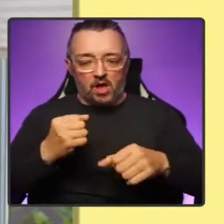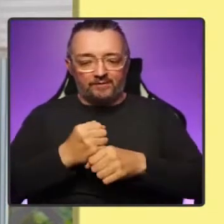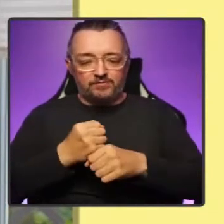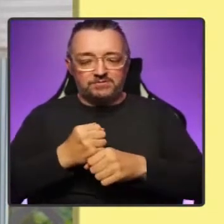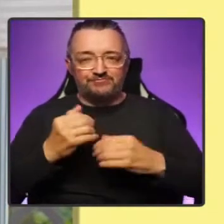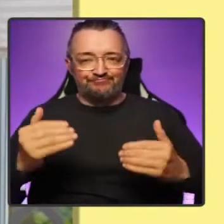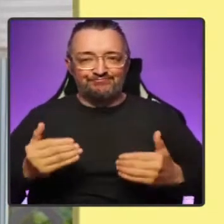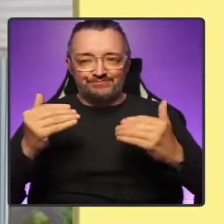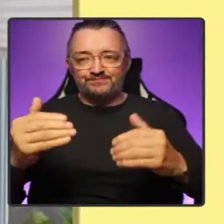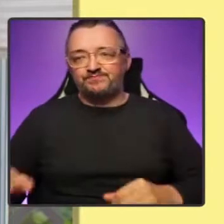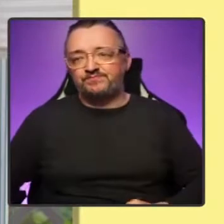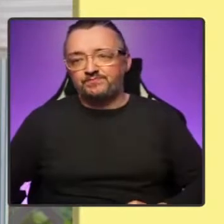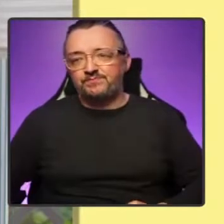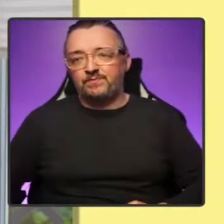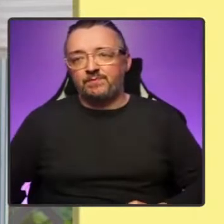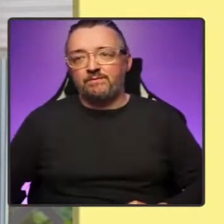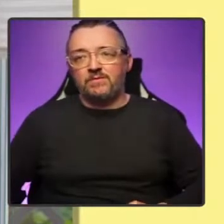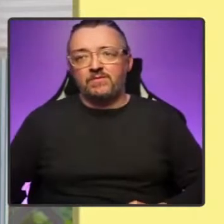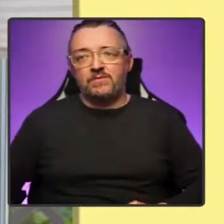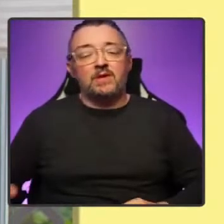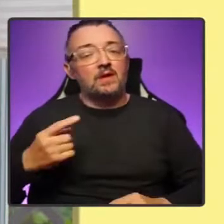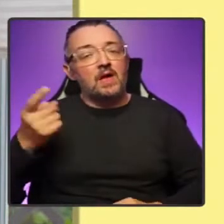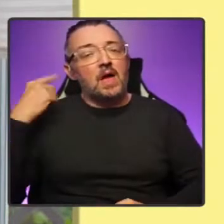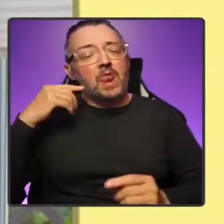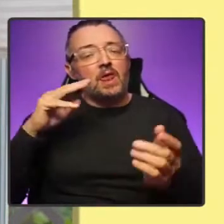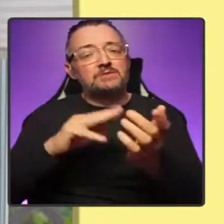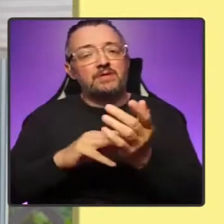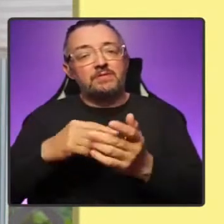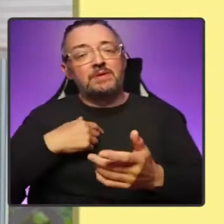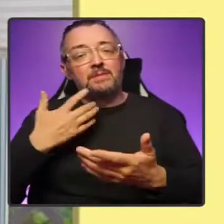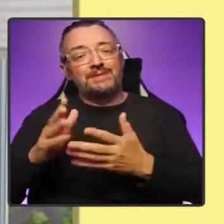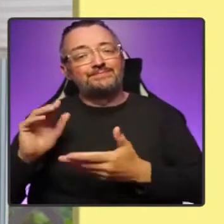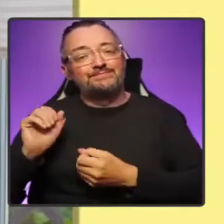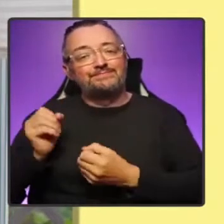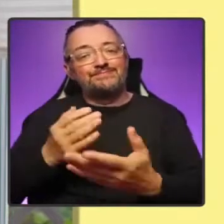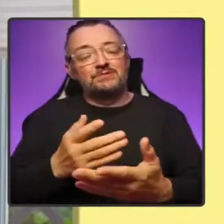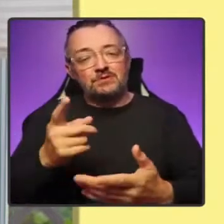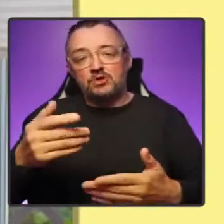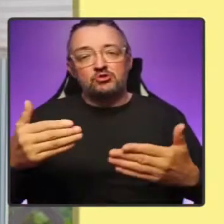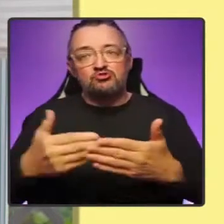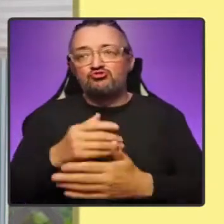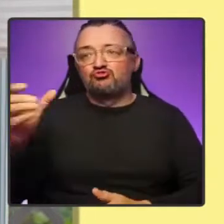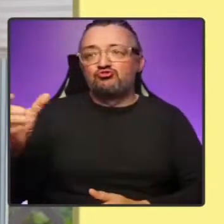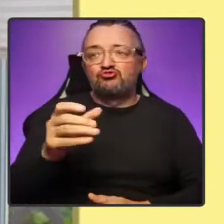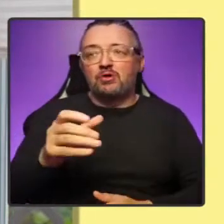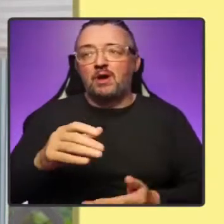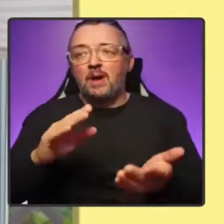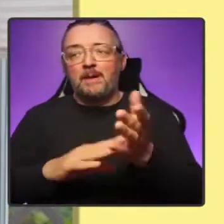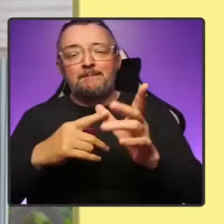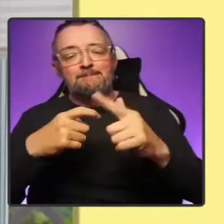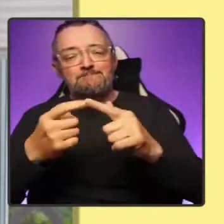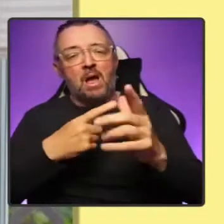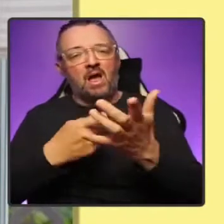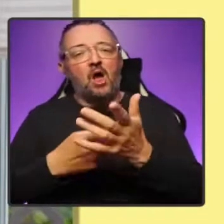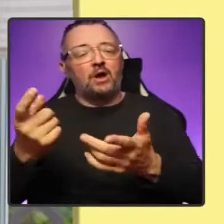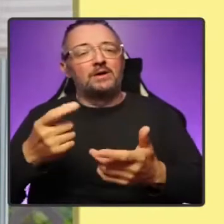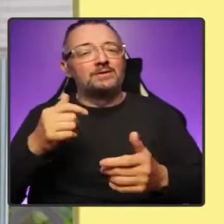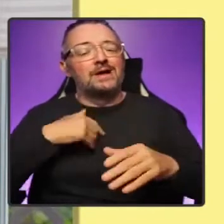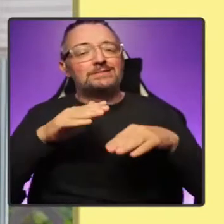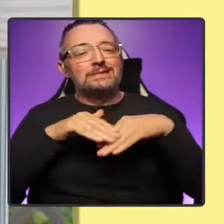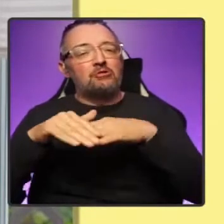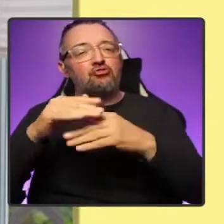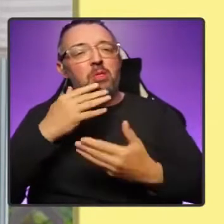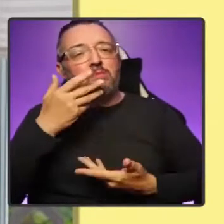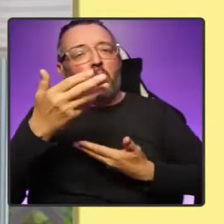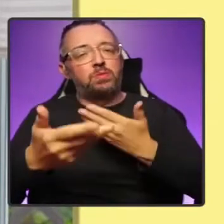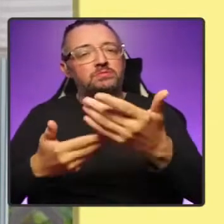had the enormous pleasure of introducing Scotland's new macker, our national poet, Kathleen Jamie. One of